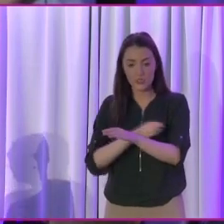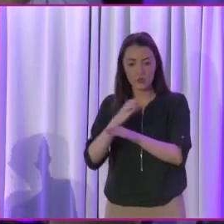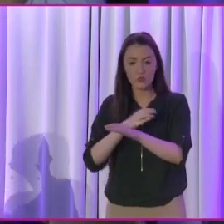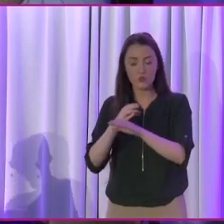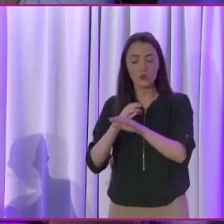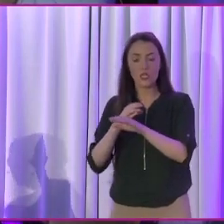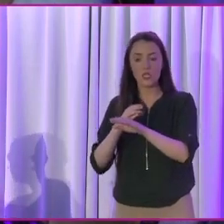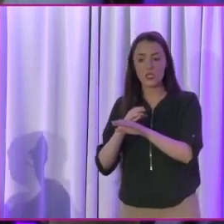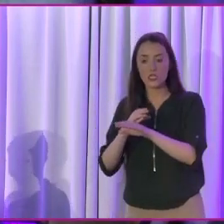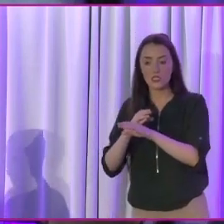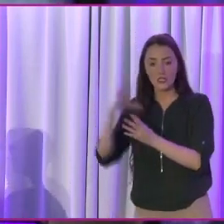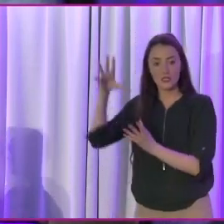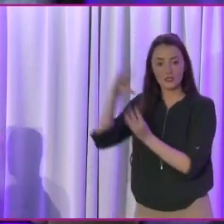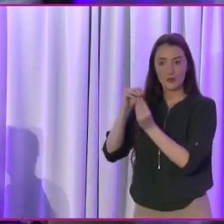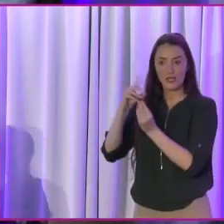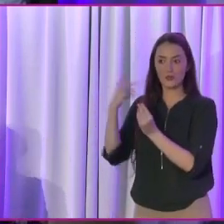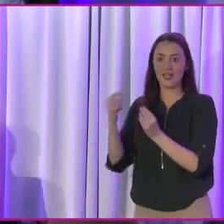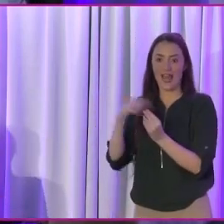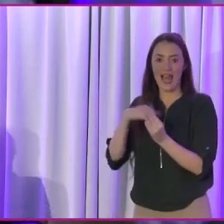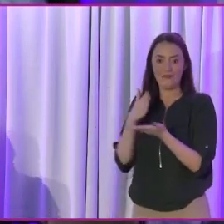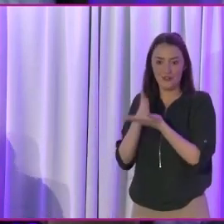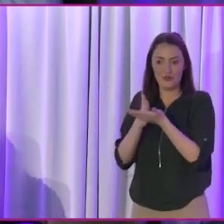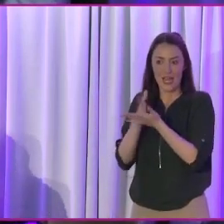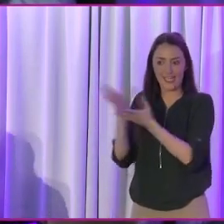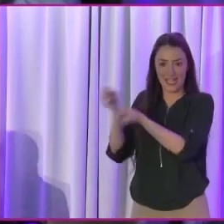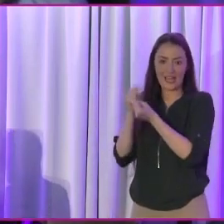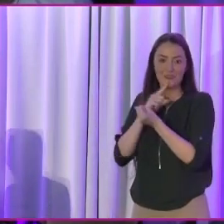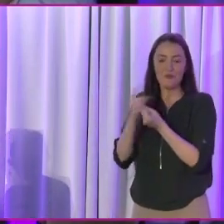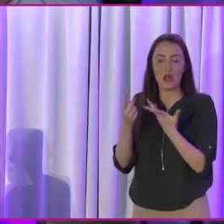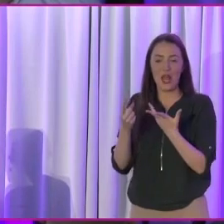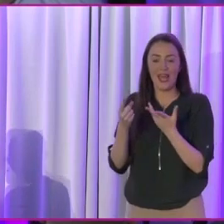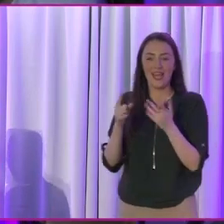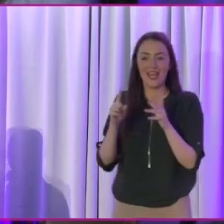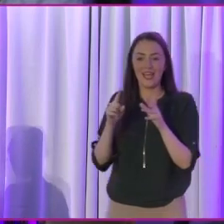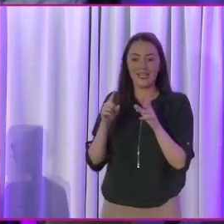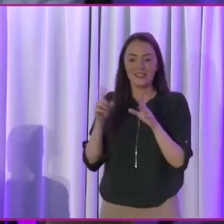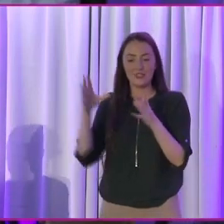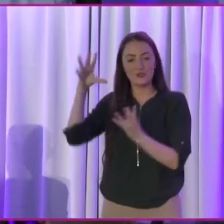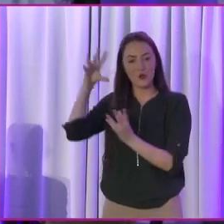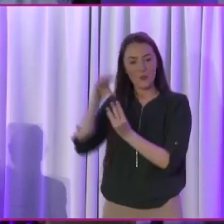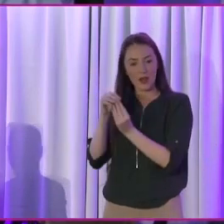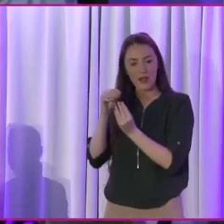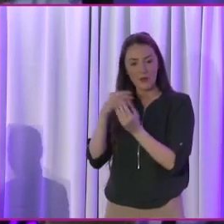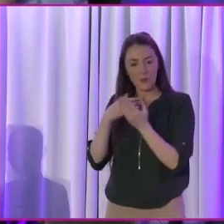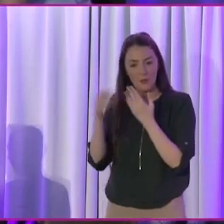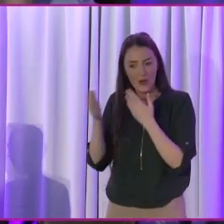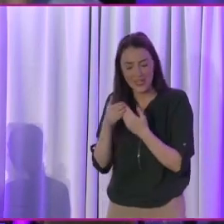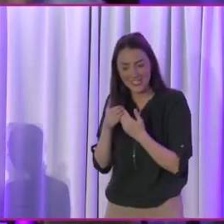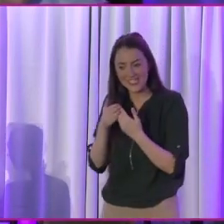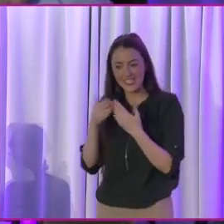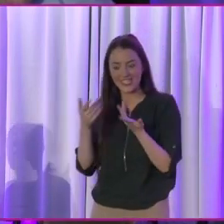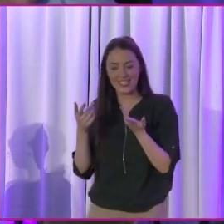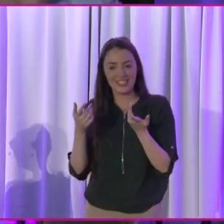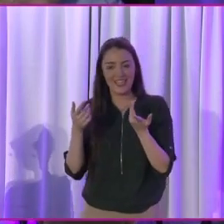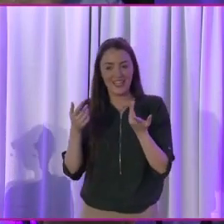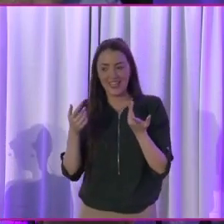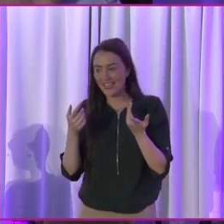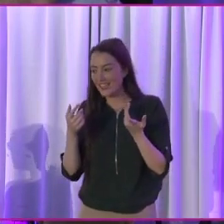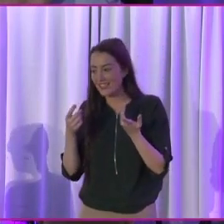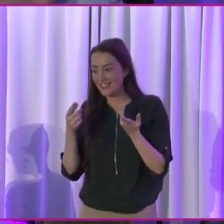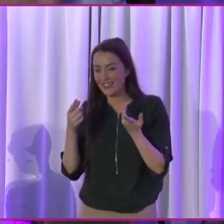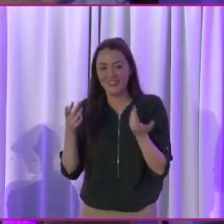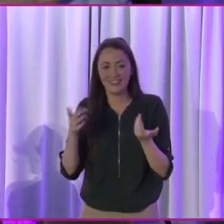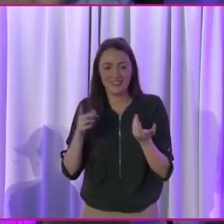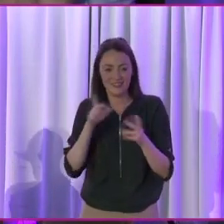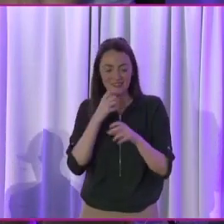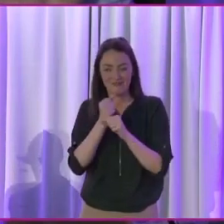really quickly, because I have a train to catch, I want to get on. No, only missing, I do, I want to get home by the Angeles. No, I don't even know if it's